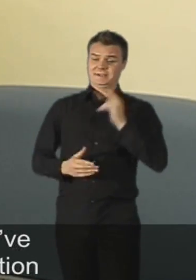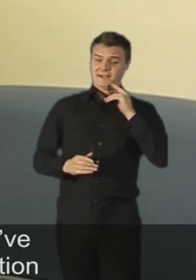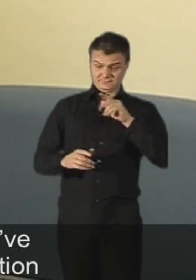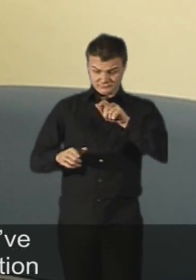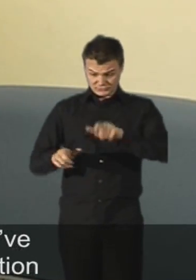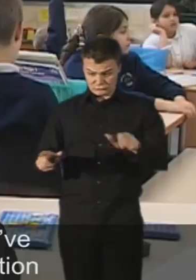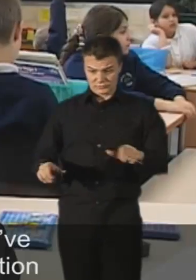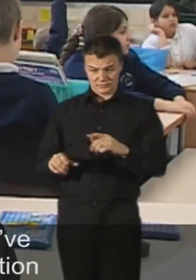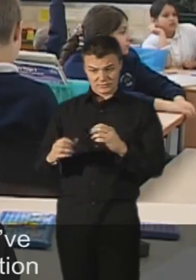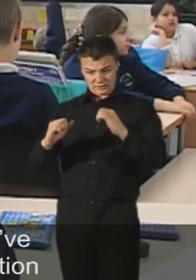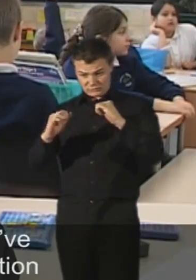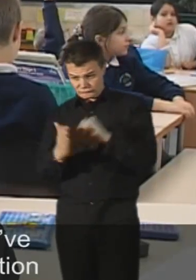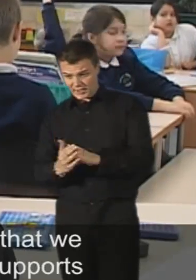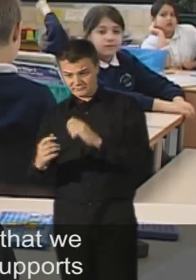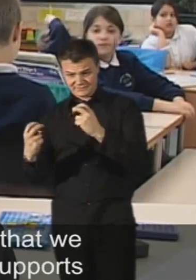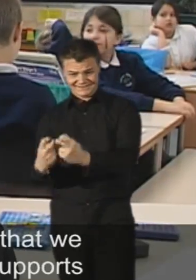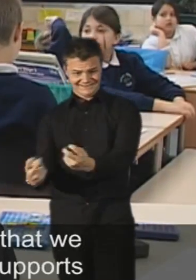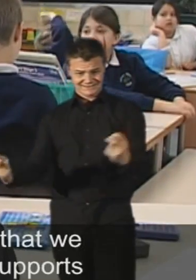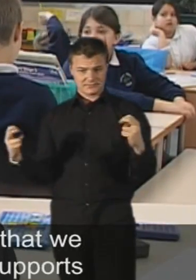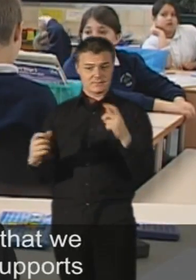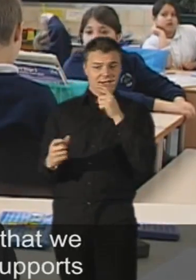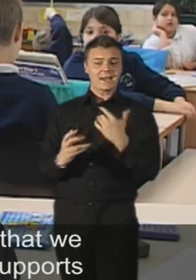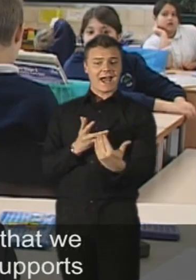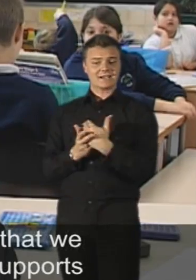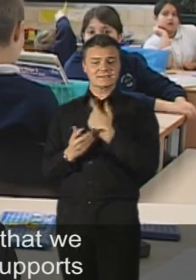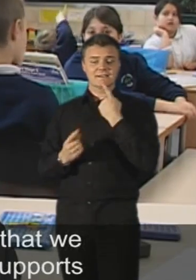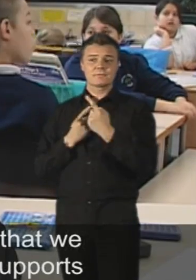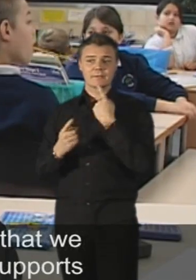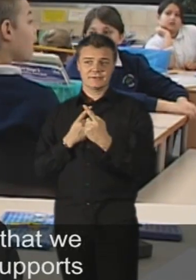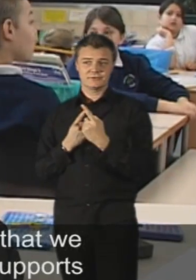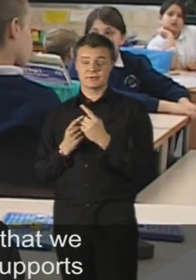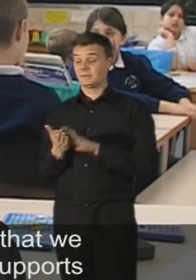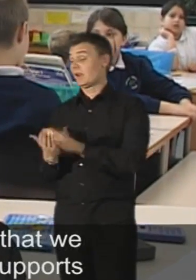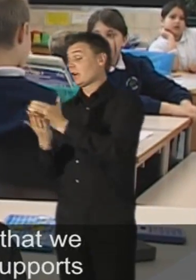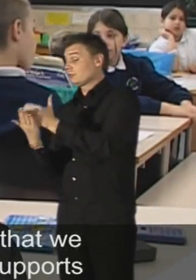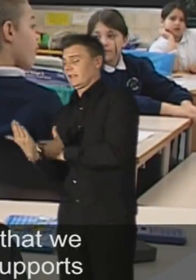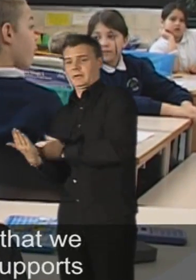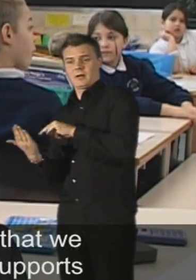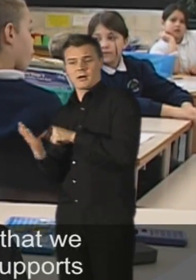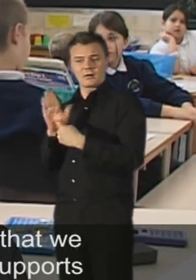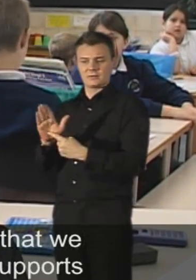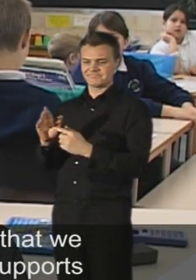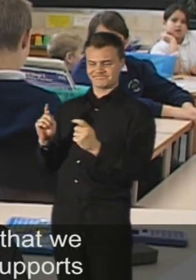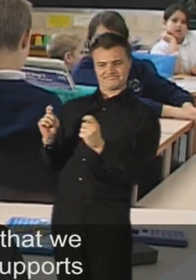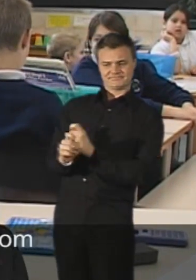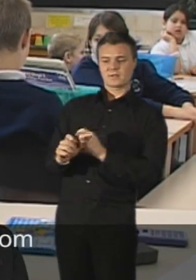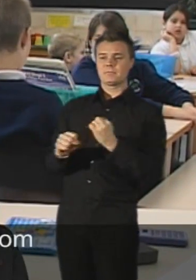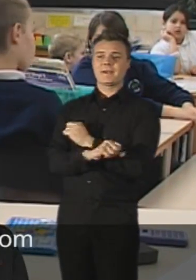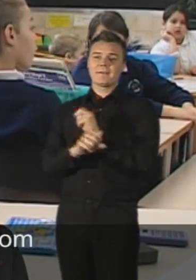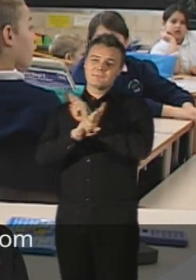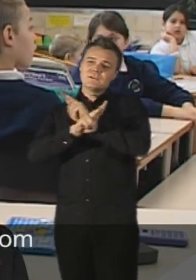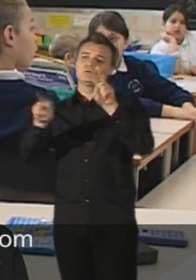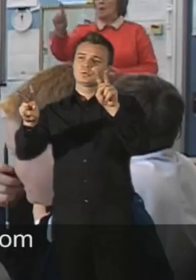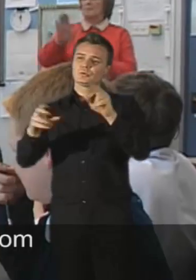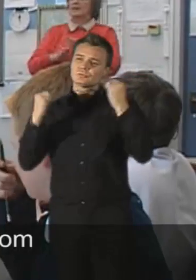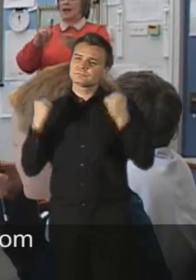you know, visually to all the information. And helping us make the curriculum that we deliver as visual as possible which supports all